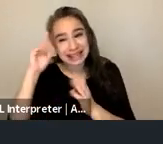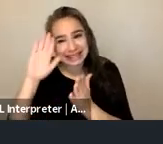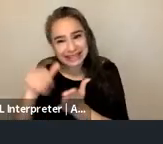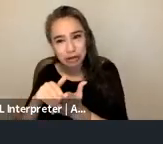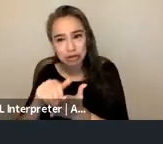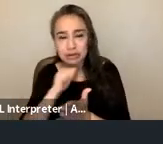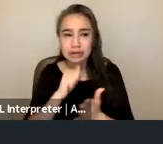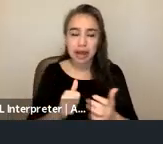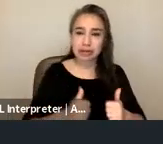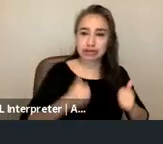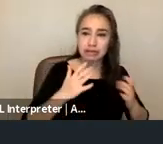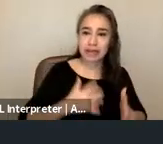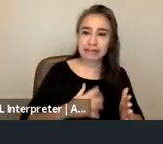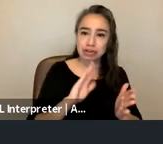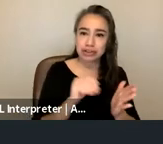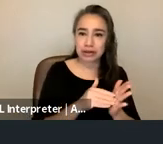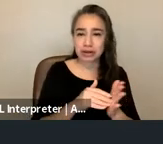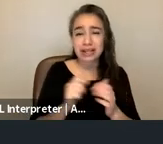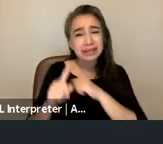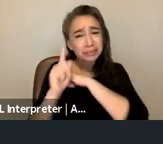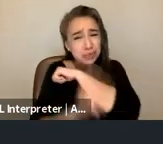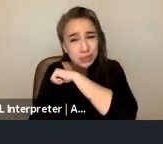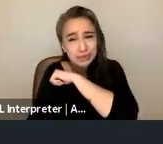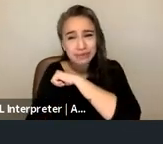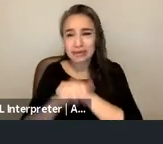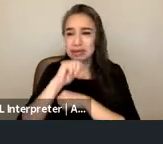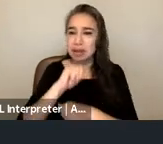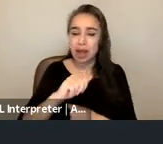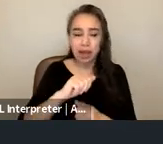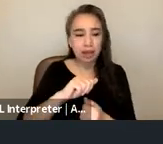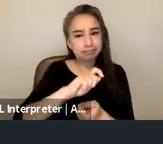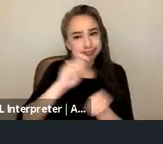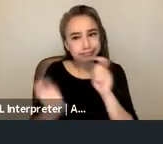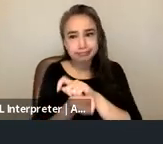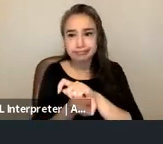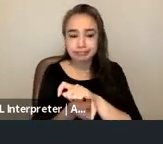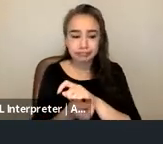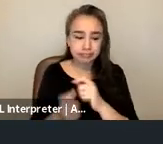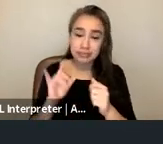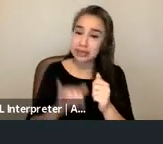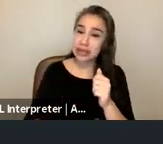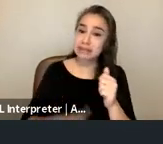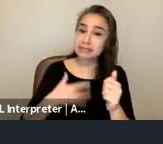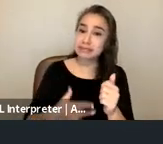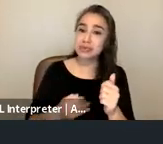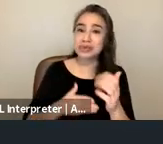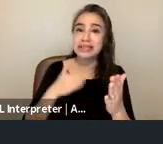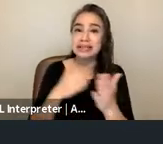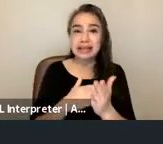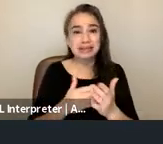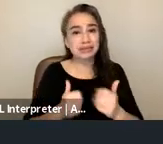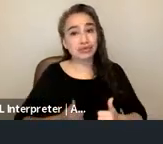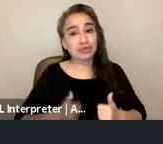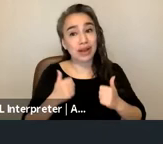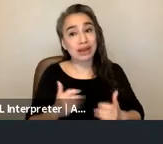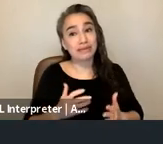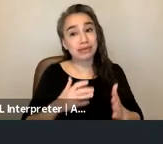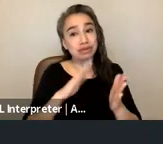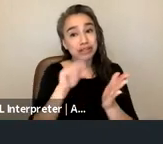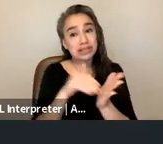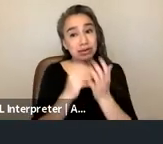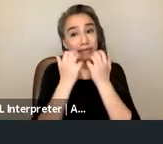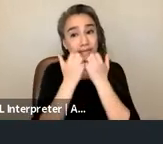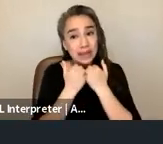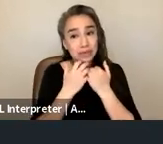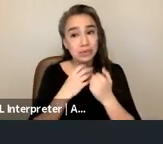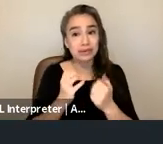not restorative or transformative and goes against our survivor-centered values and our values of consent